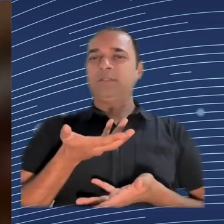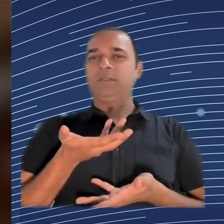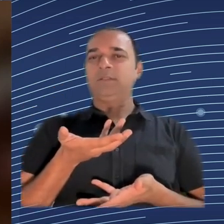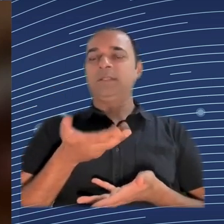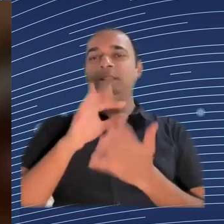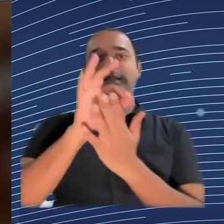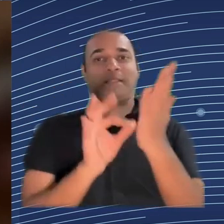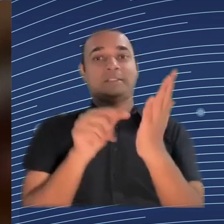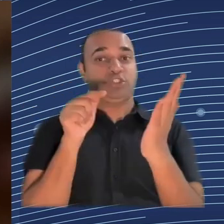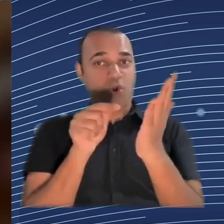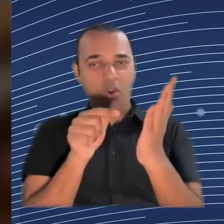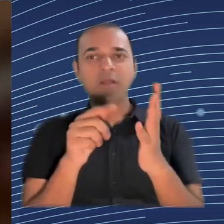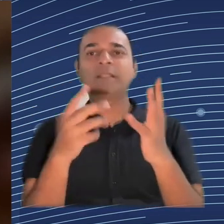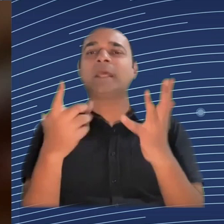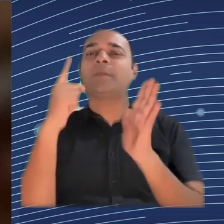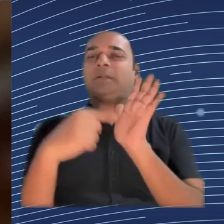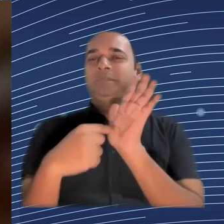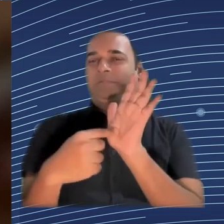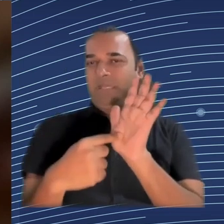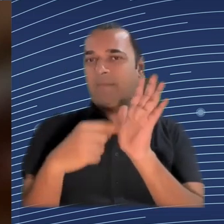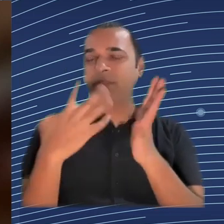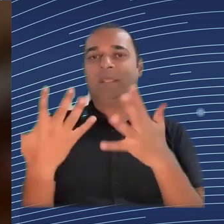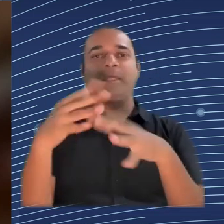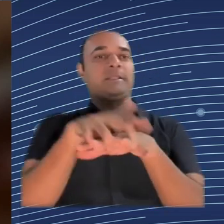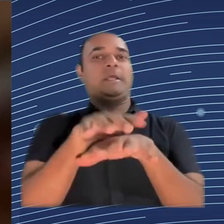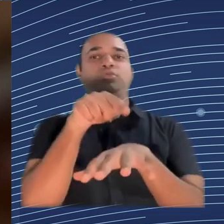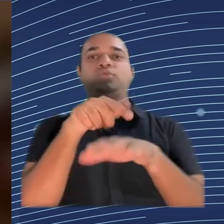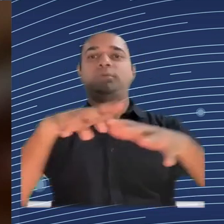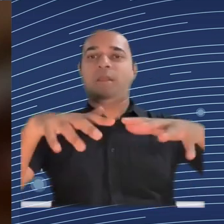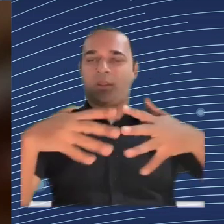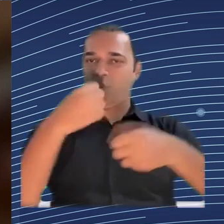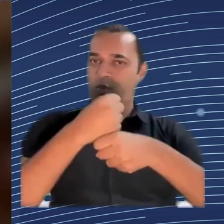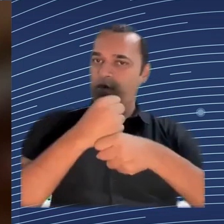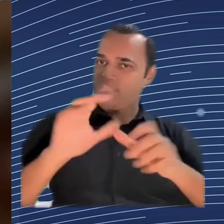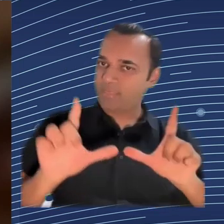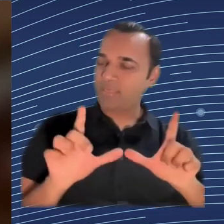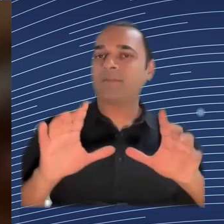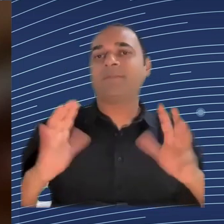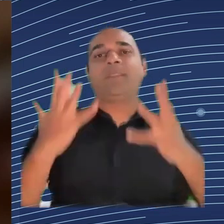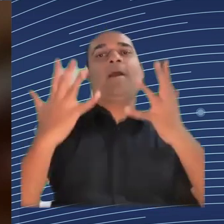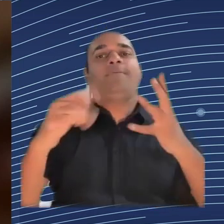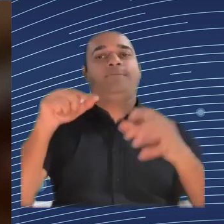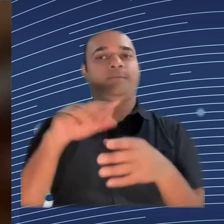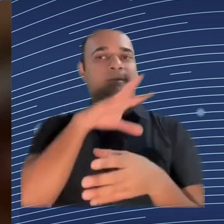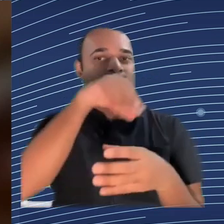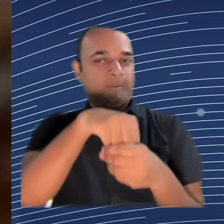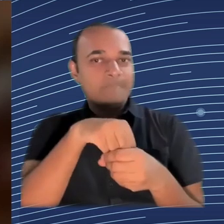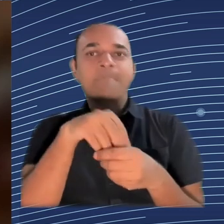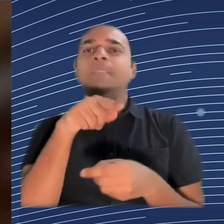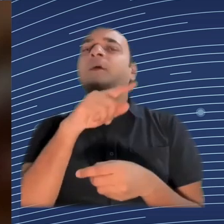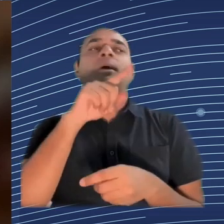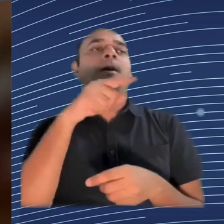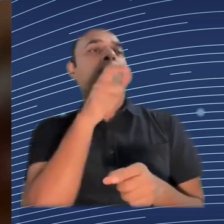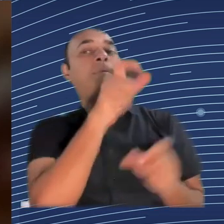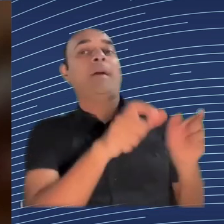What's the obstacle here? I think the obstacles are transparency, qualification and opportunities in that sense,